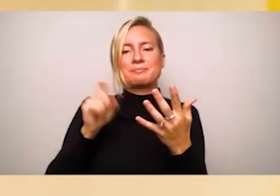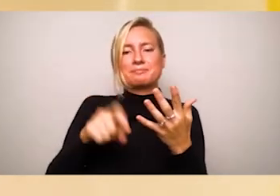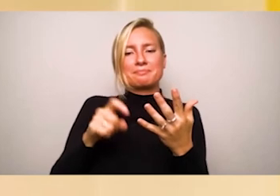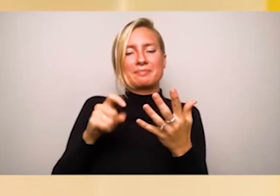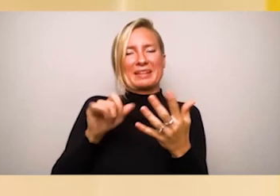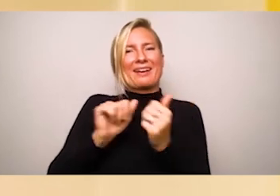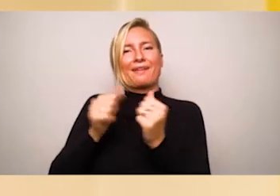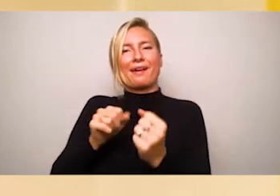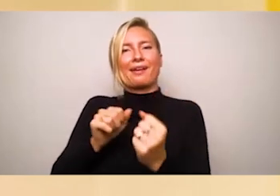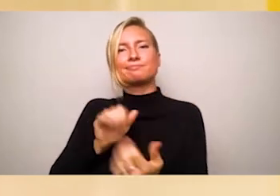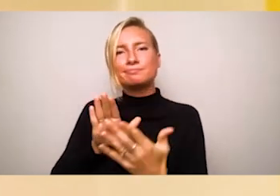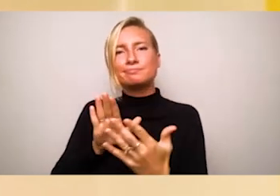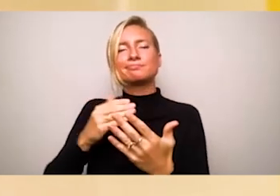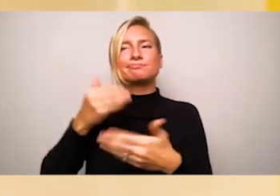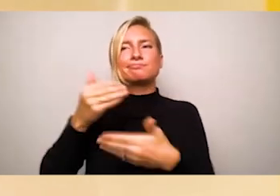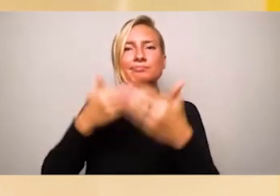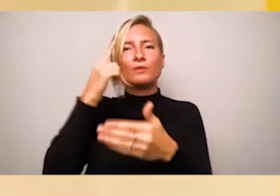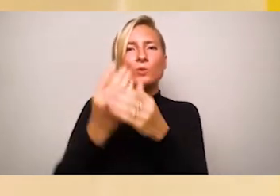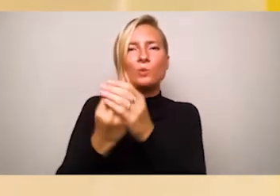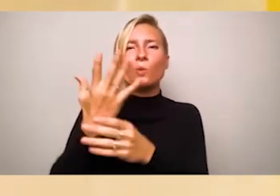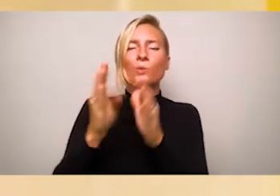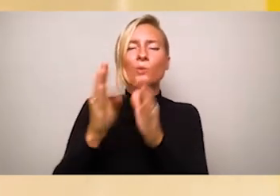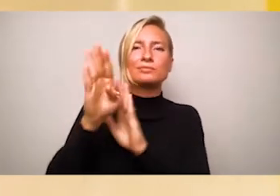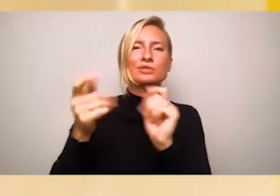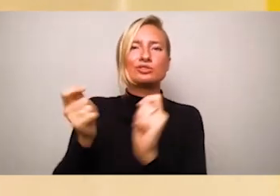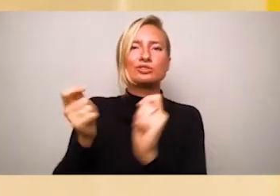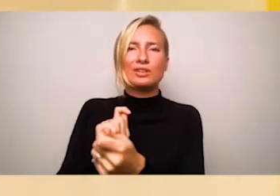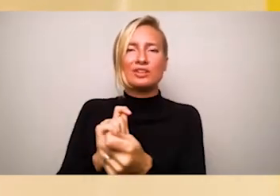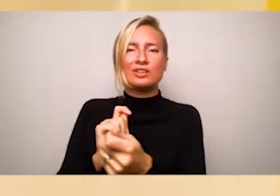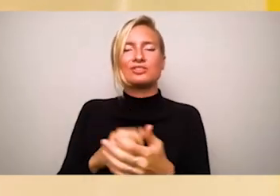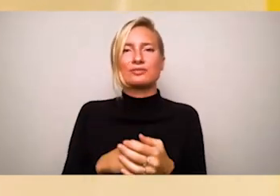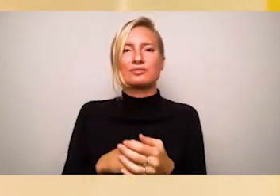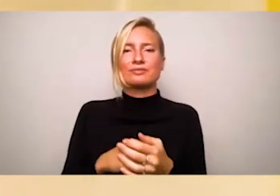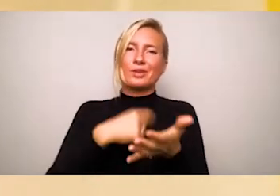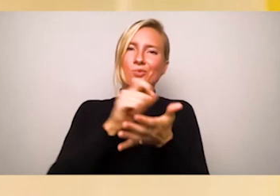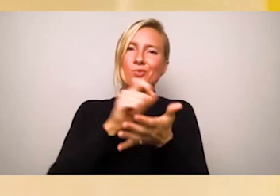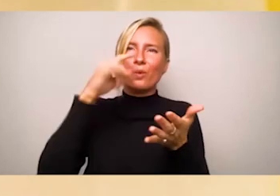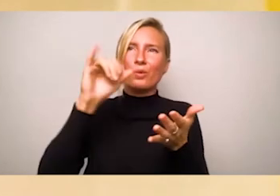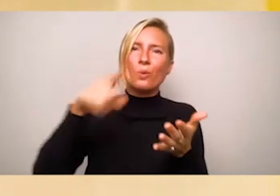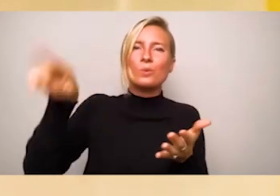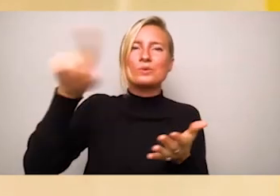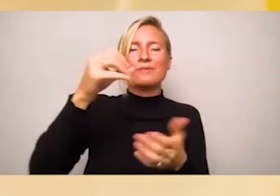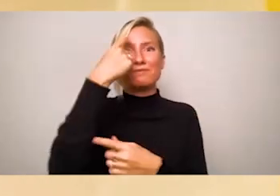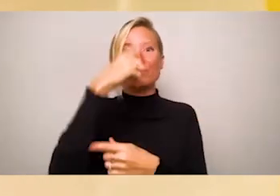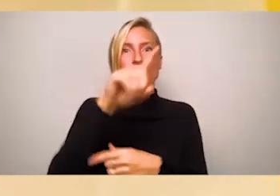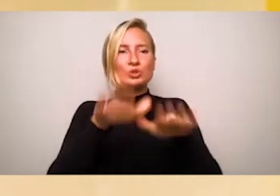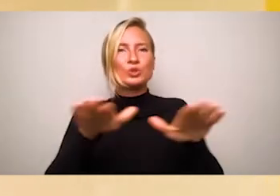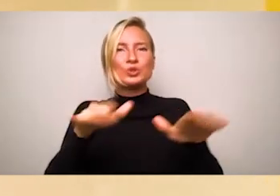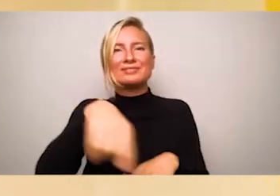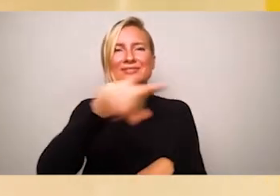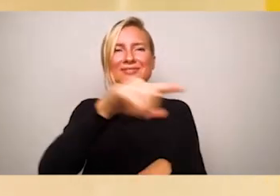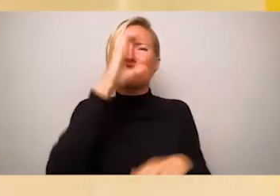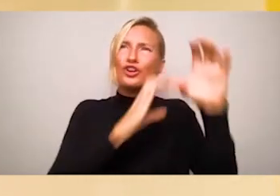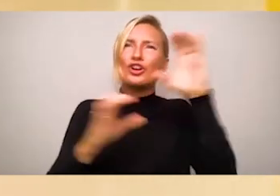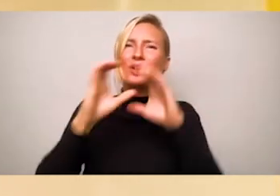American children who grow up wondering, where are all the people like me? Where are our stories?